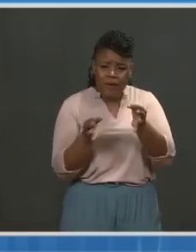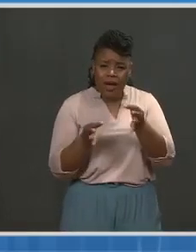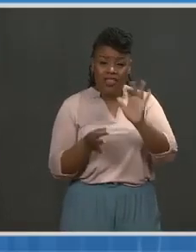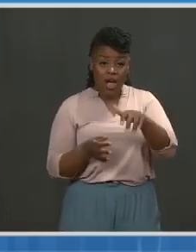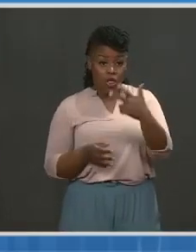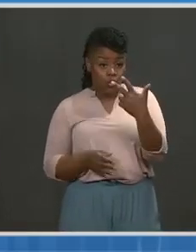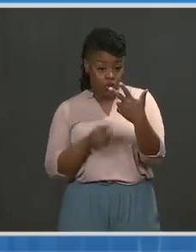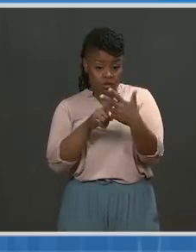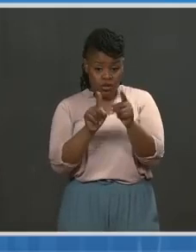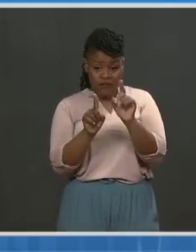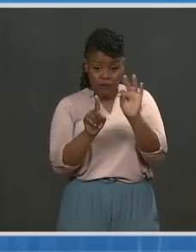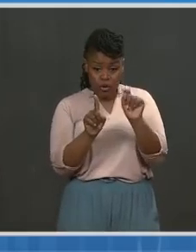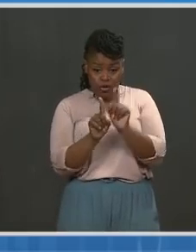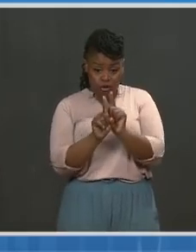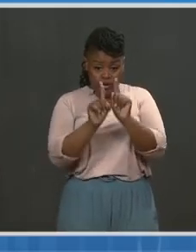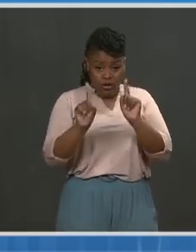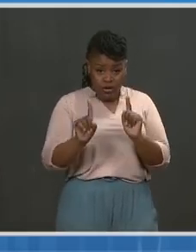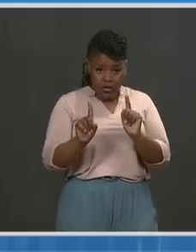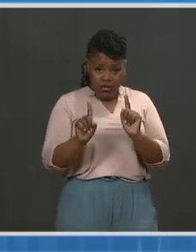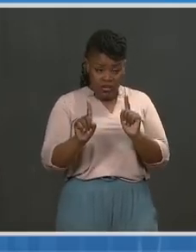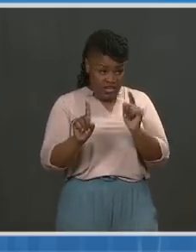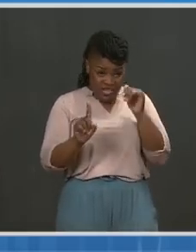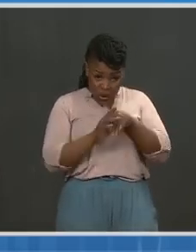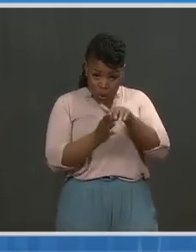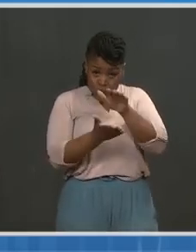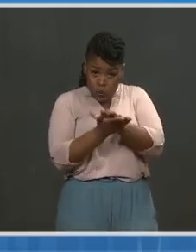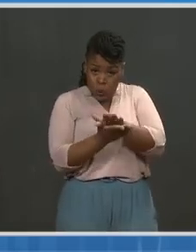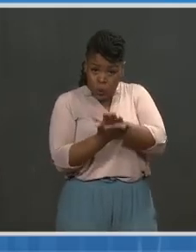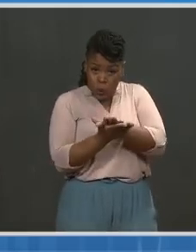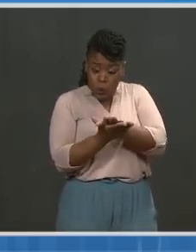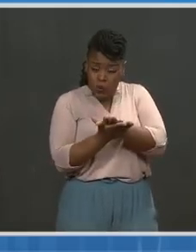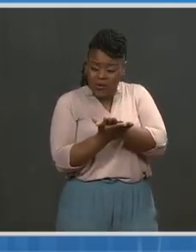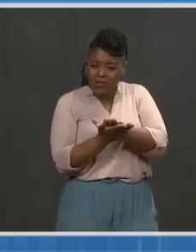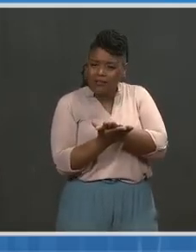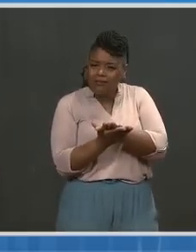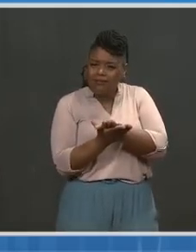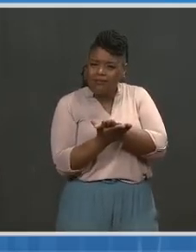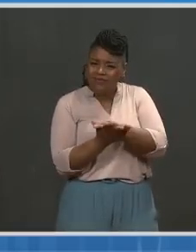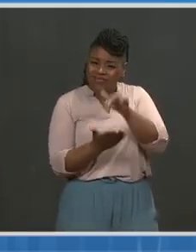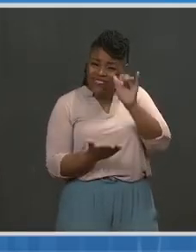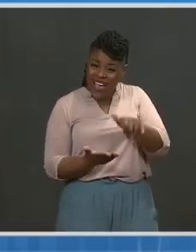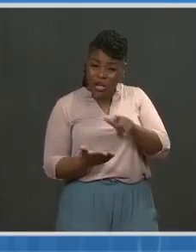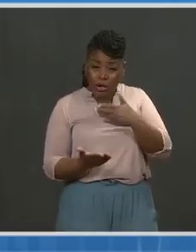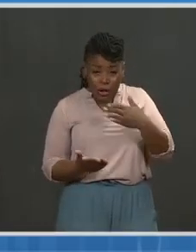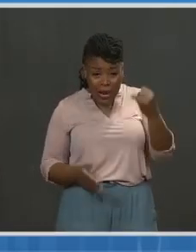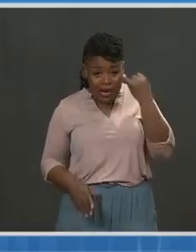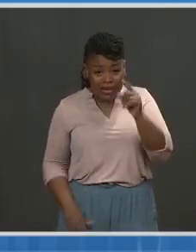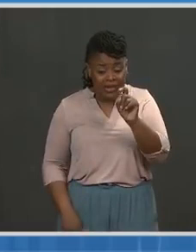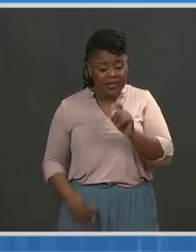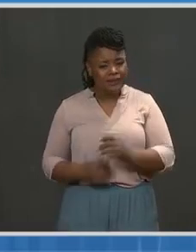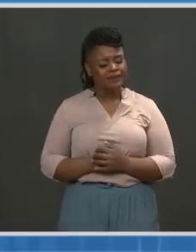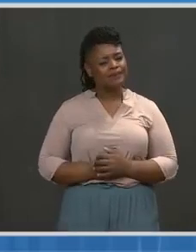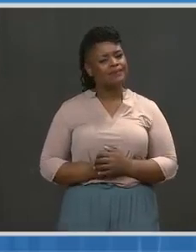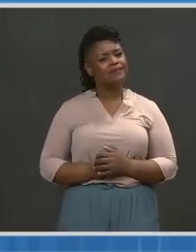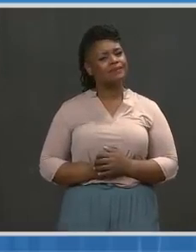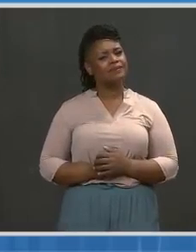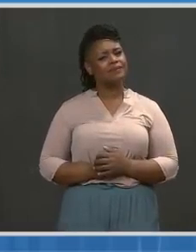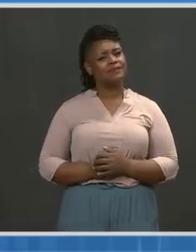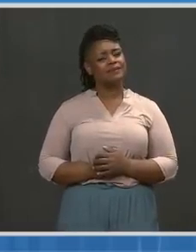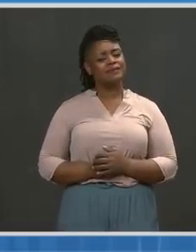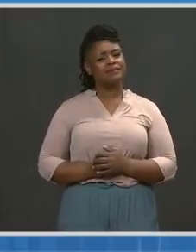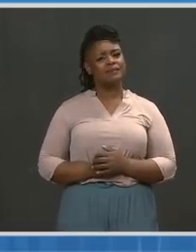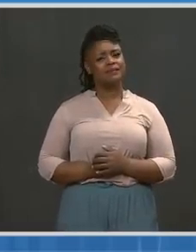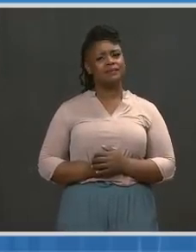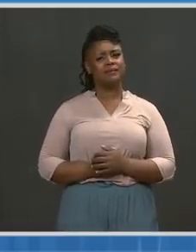And is the three-foot spacing rule in school districts and in states where we have heavy variant spread a good